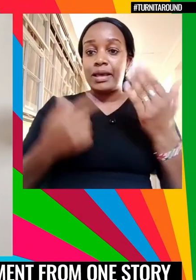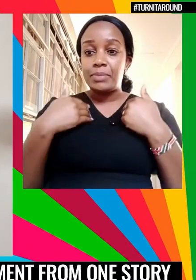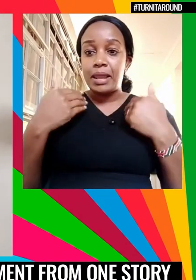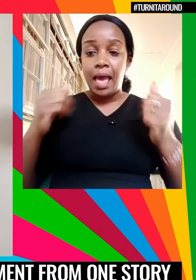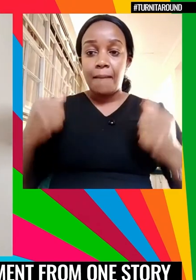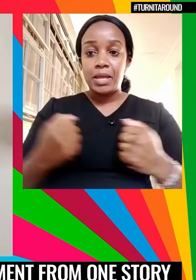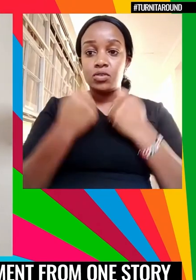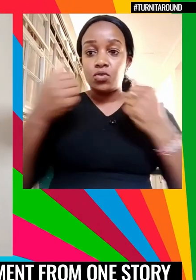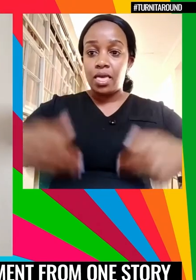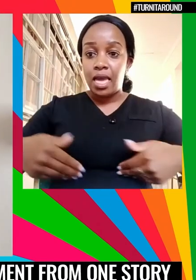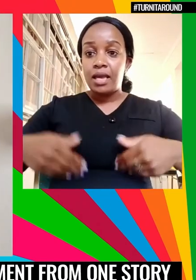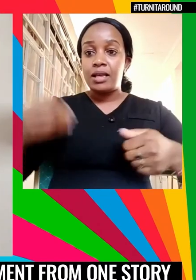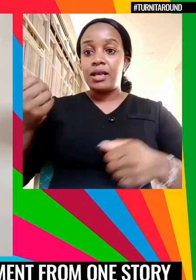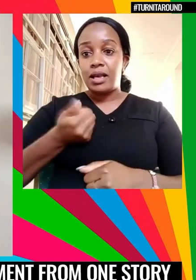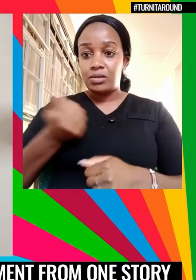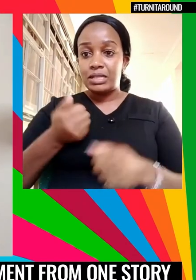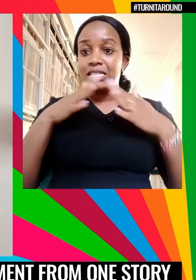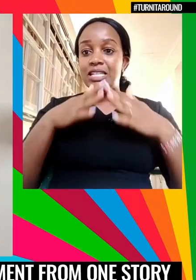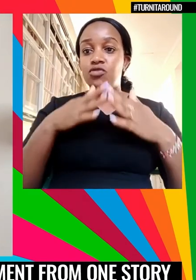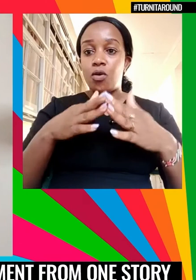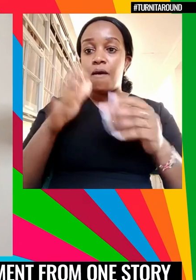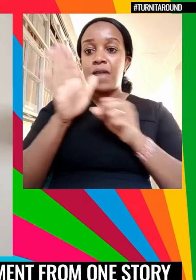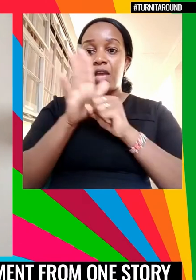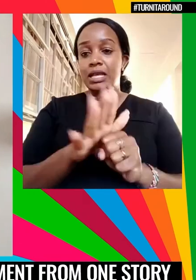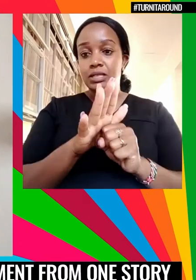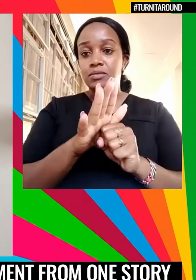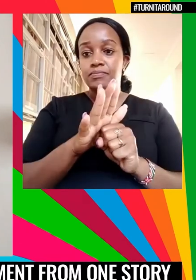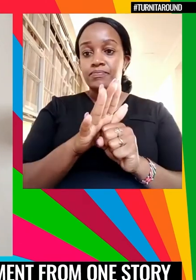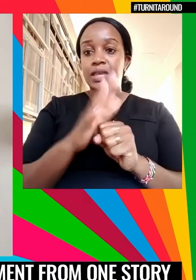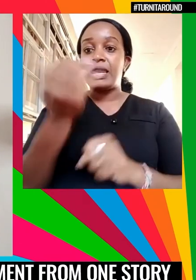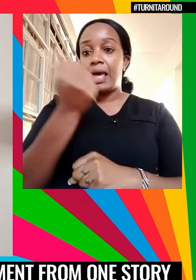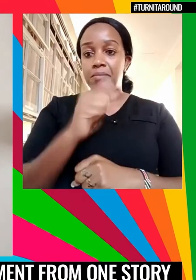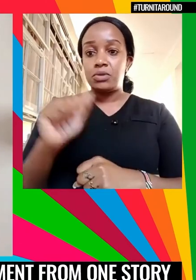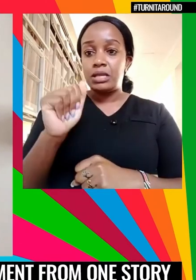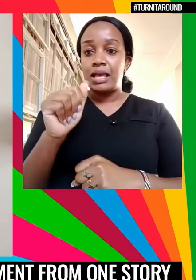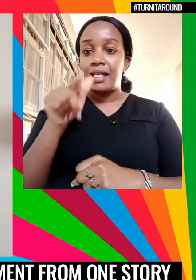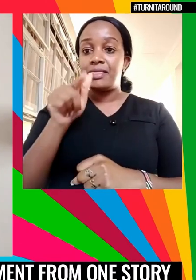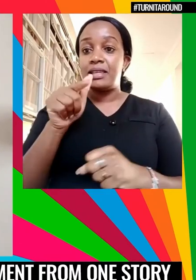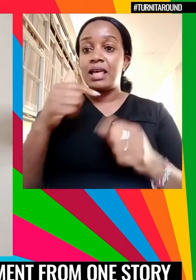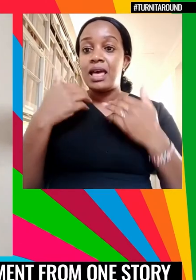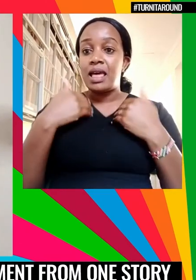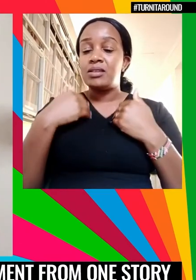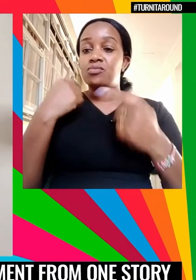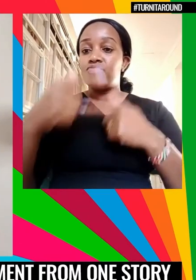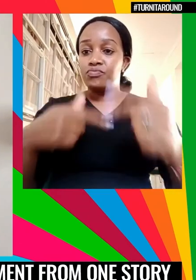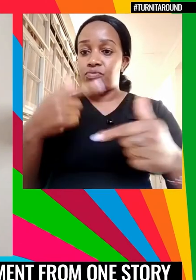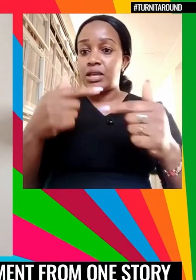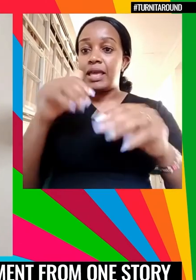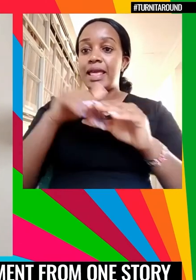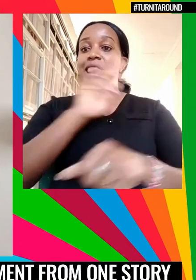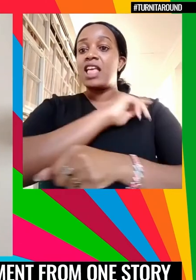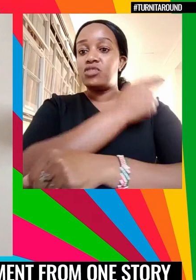sexual violence before the age of 18. This was evidenced during the COVID-19 lockdown, as Nigeria recorded 3